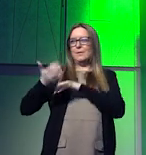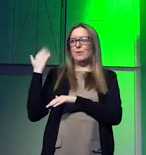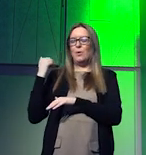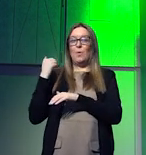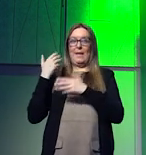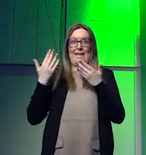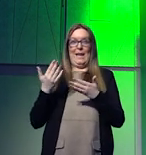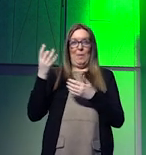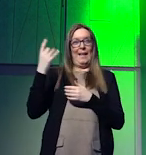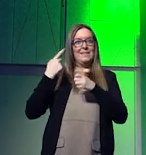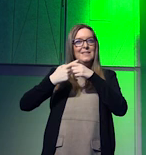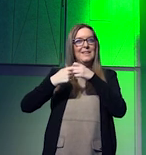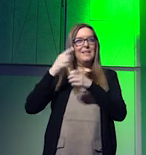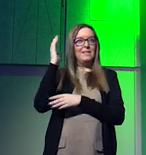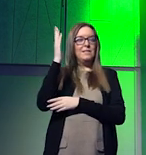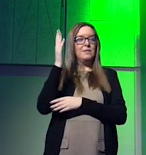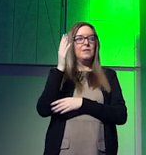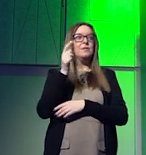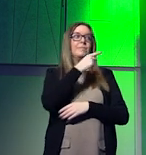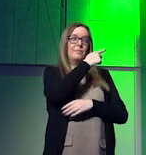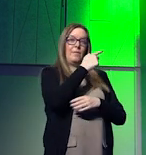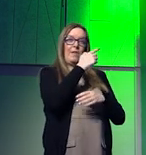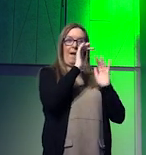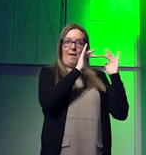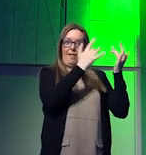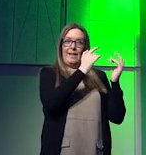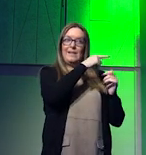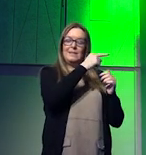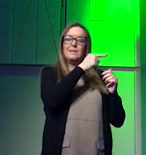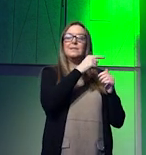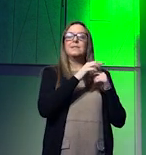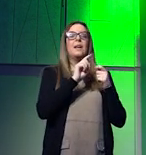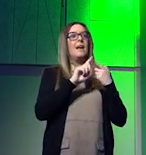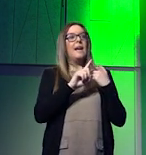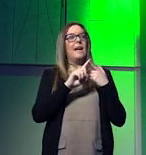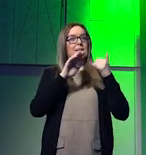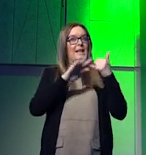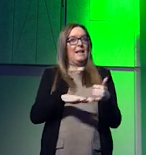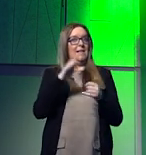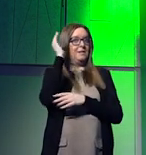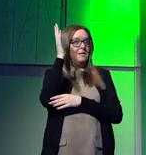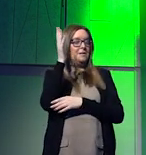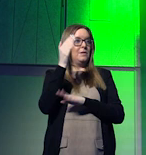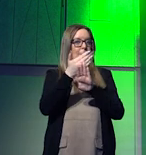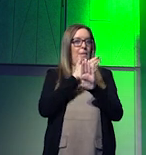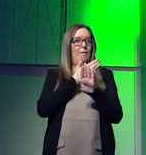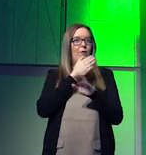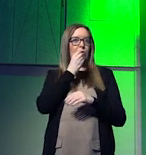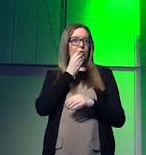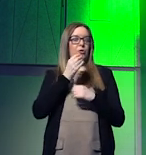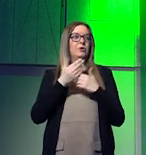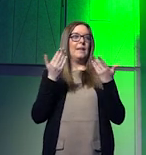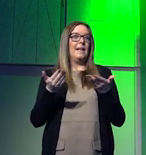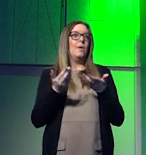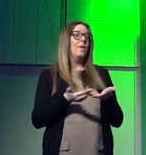us she will be joining us uh virtually once again but um our our last um address before we we go to lunch why don't we just hand